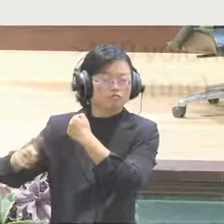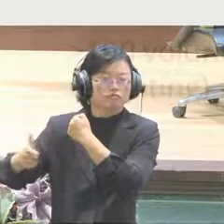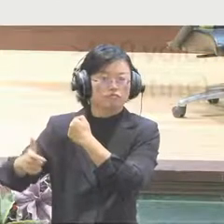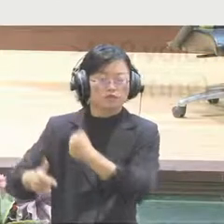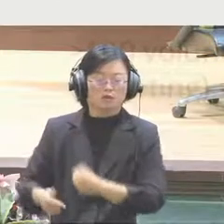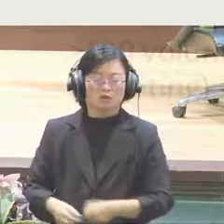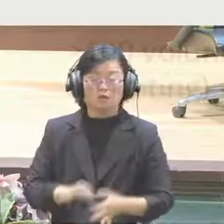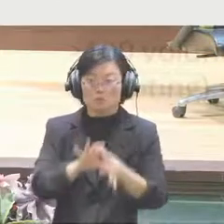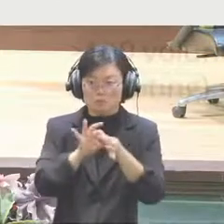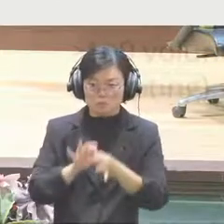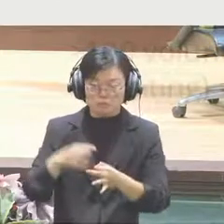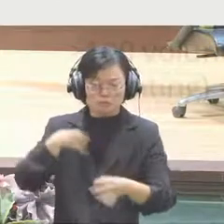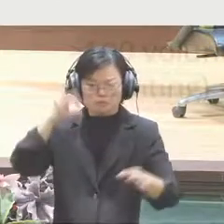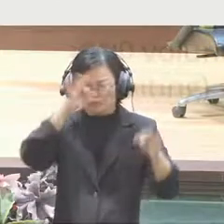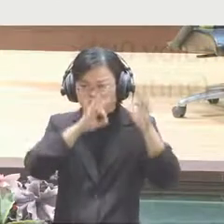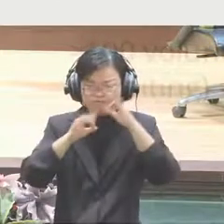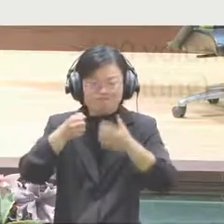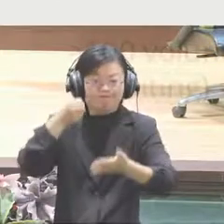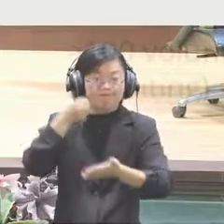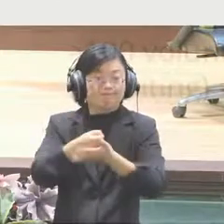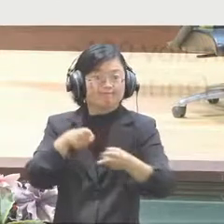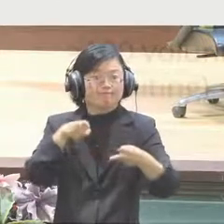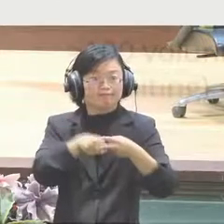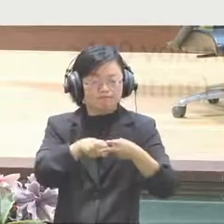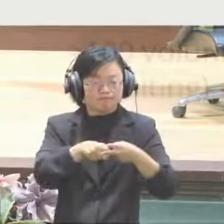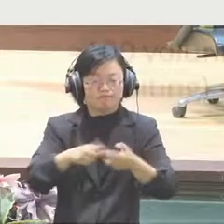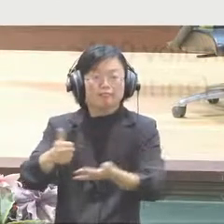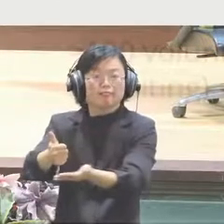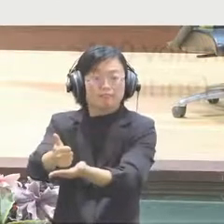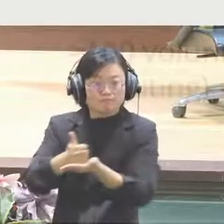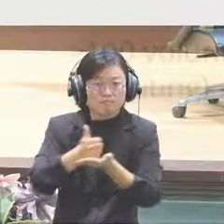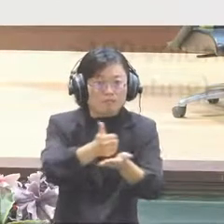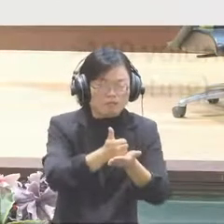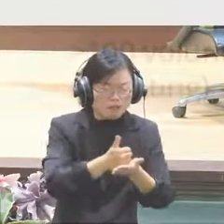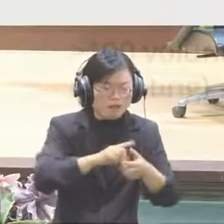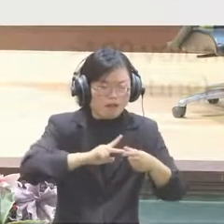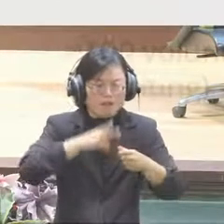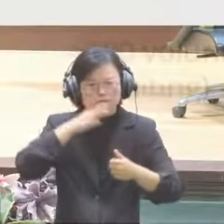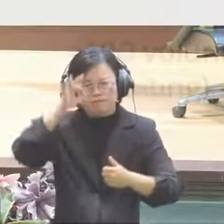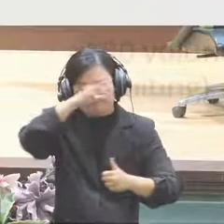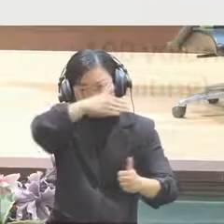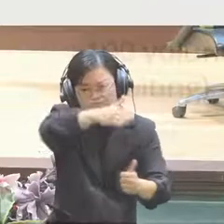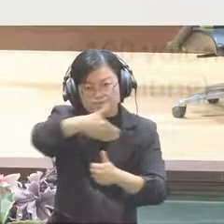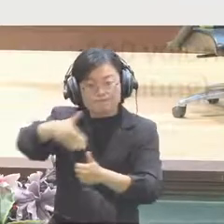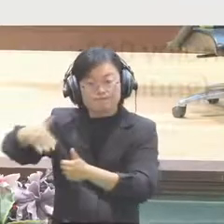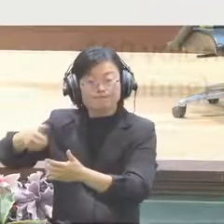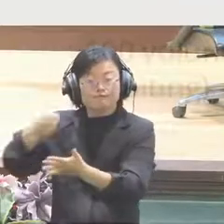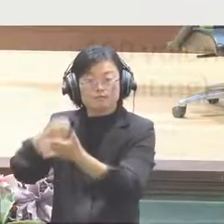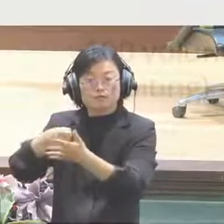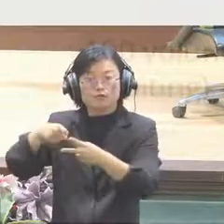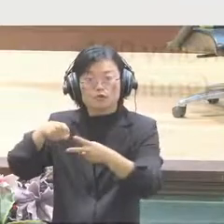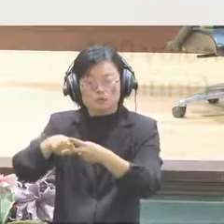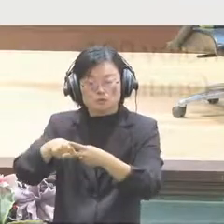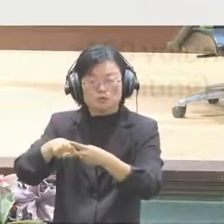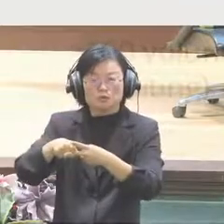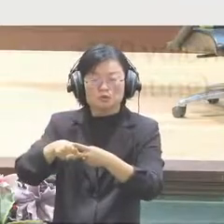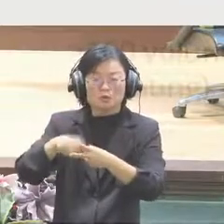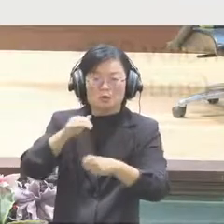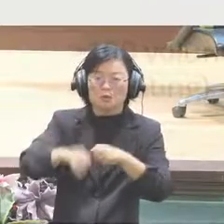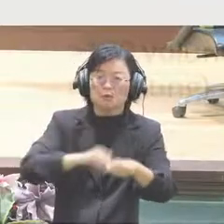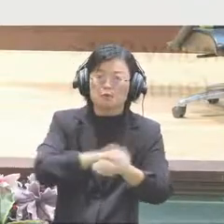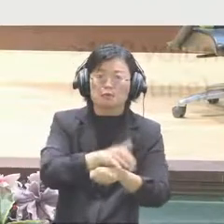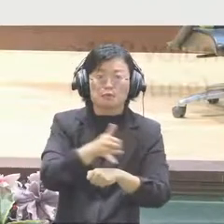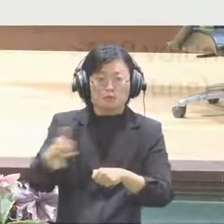invite or recruit members and volunteers from the community